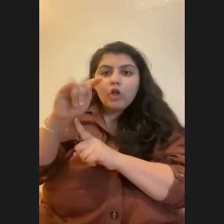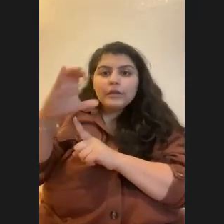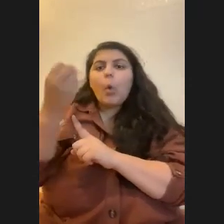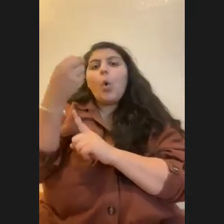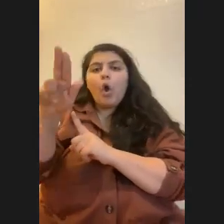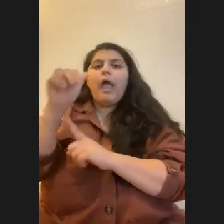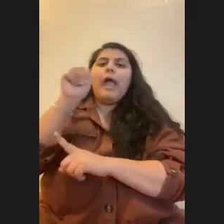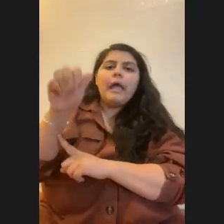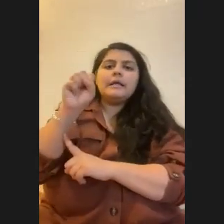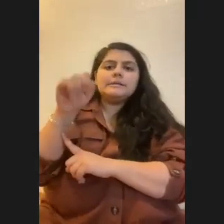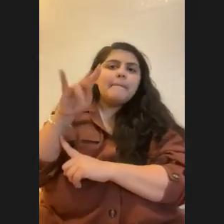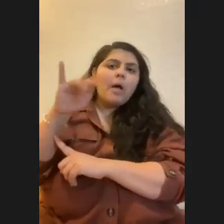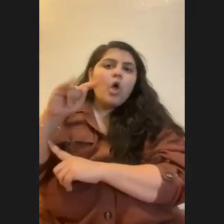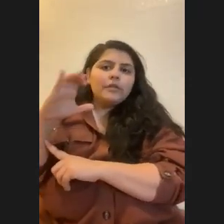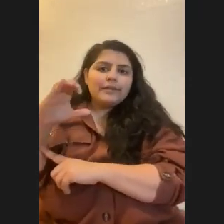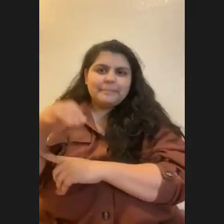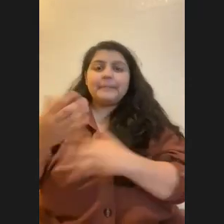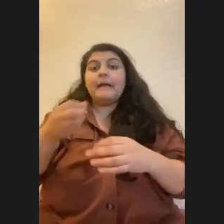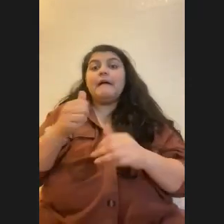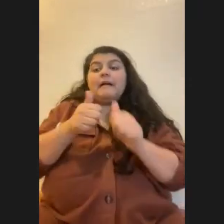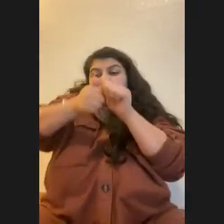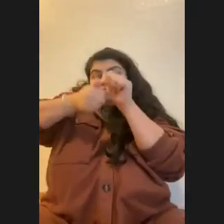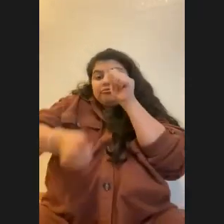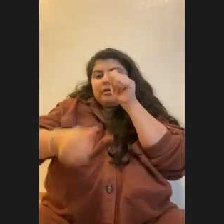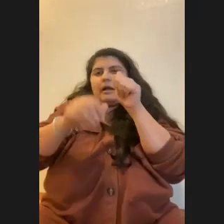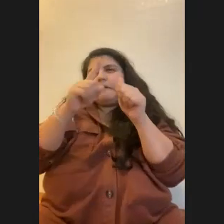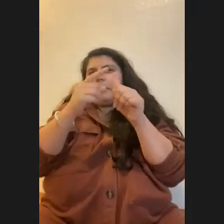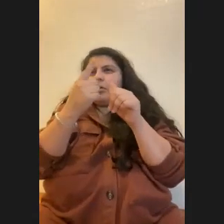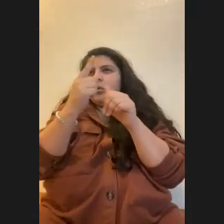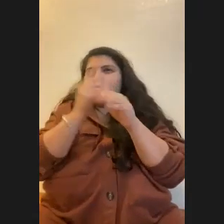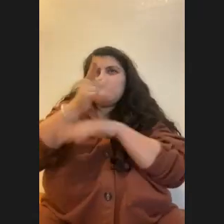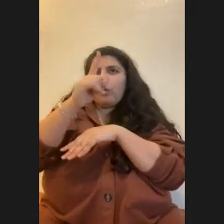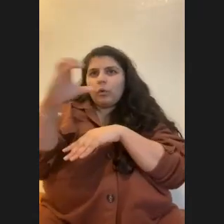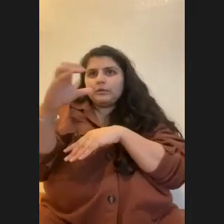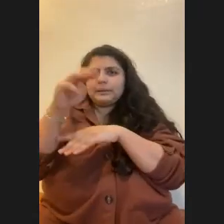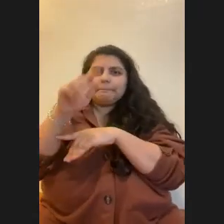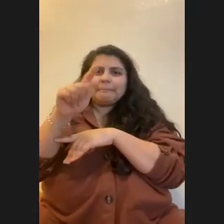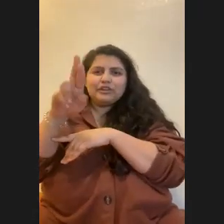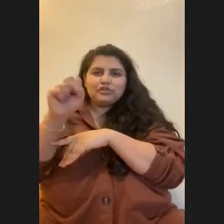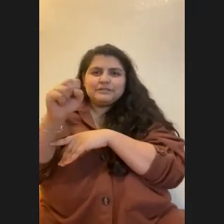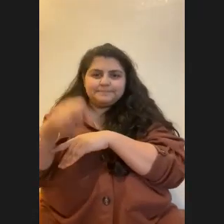at least a few hundred meters because my advisor had a paper on looking at deep sea coral.